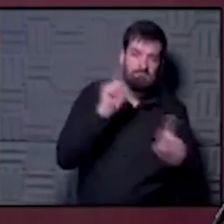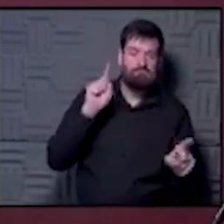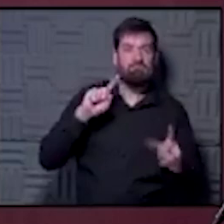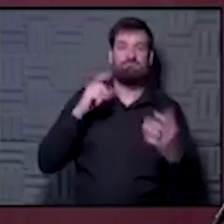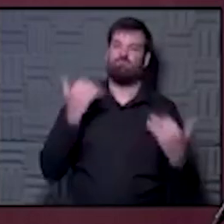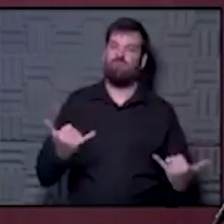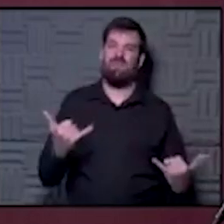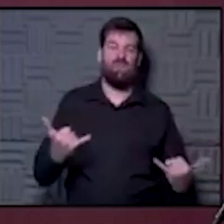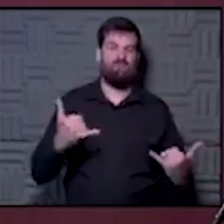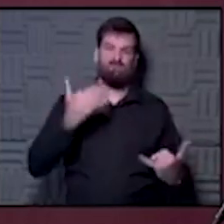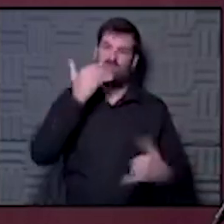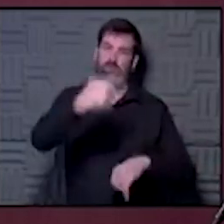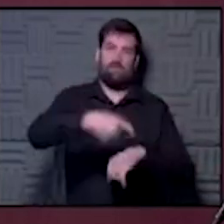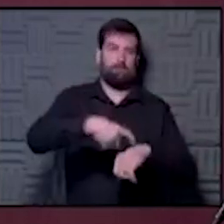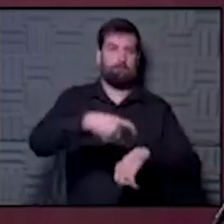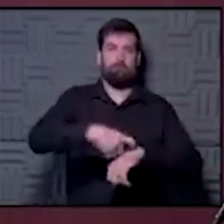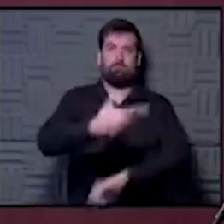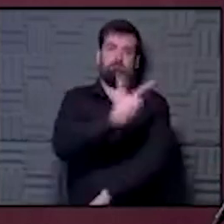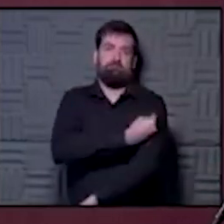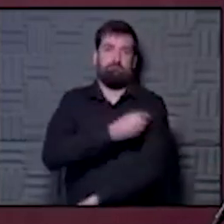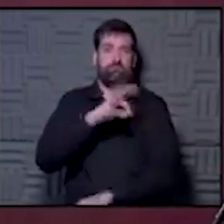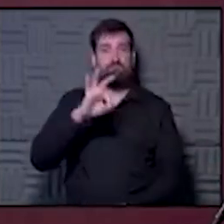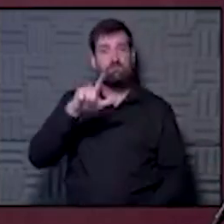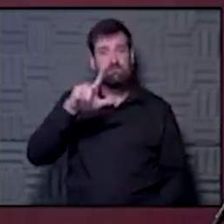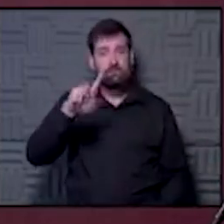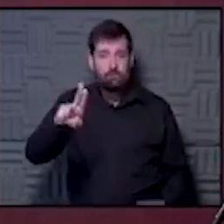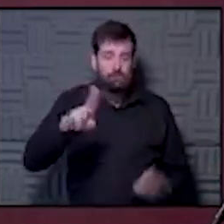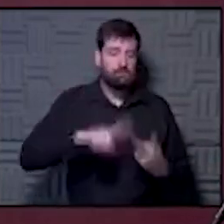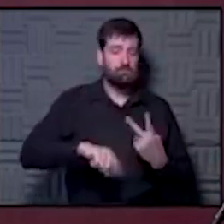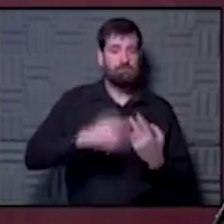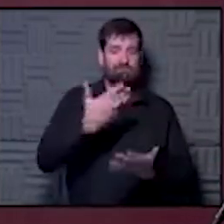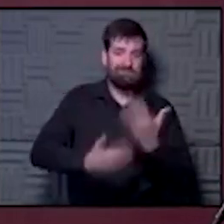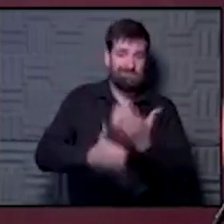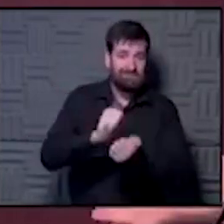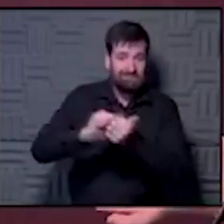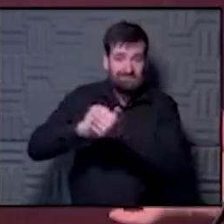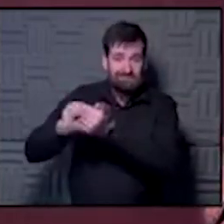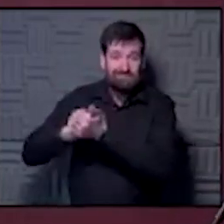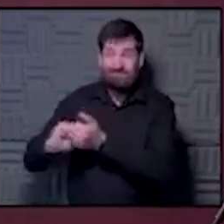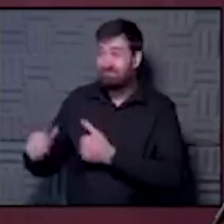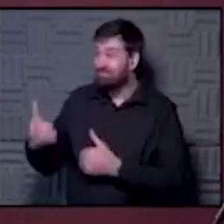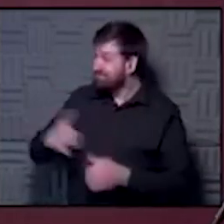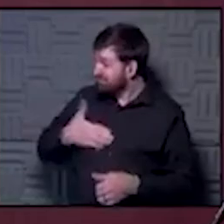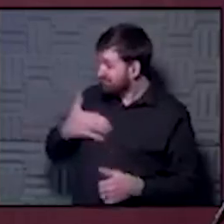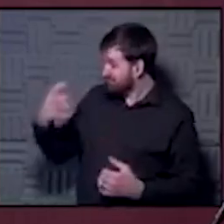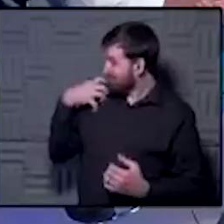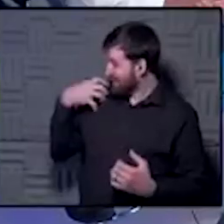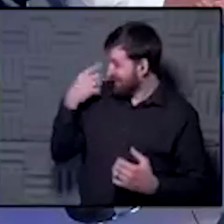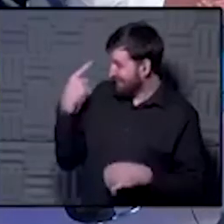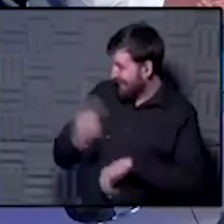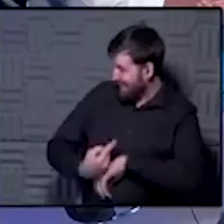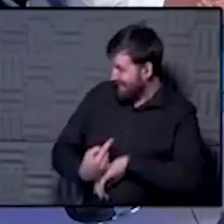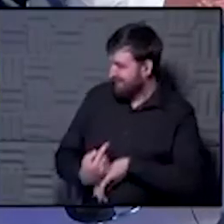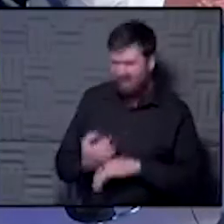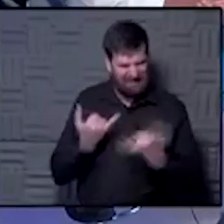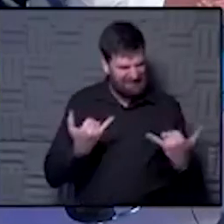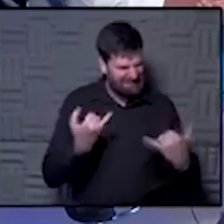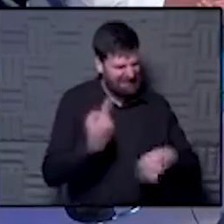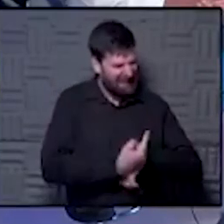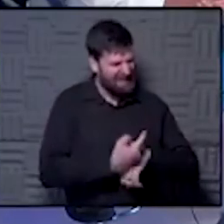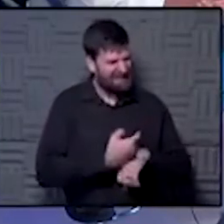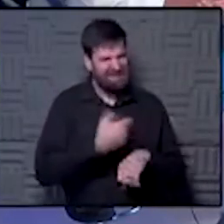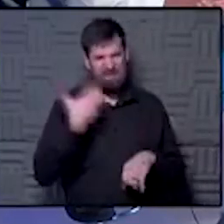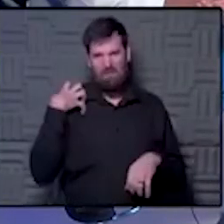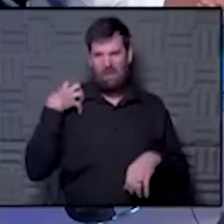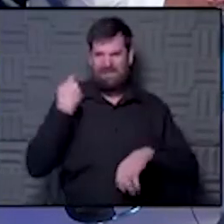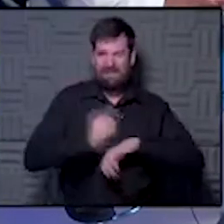Right now is a great time to get your your flu shot. Keep your hands safe. Happy Boss's Day. Yeah. It's today's Boss's Day. Yeah.